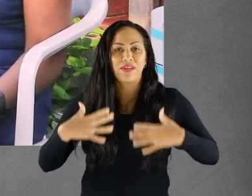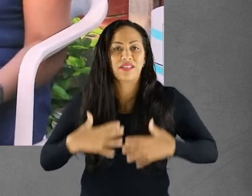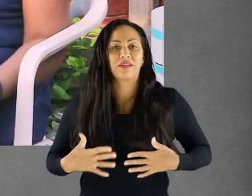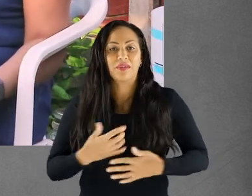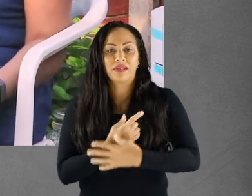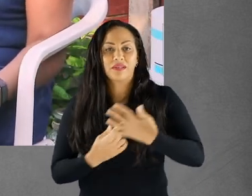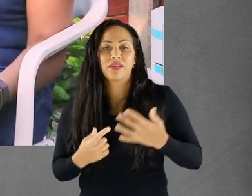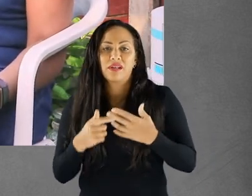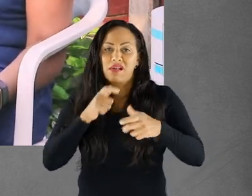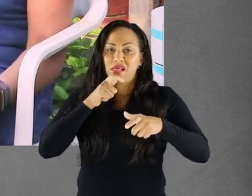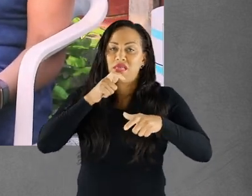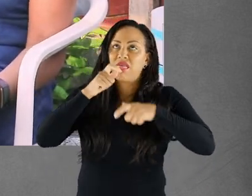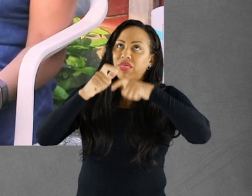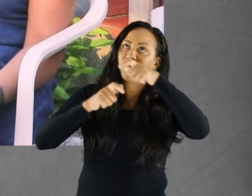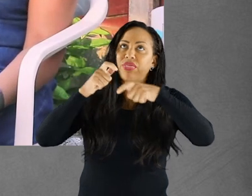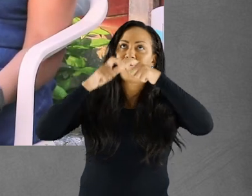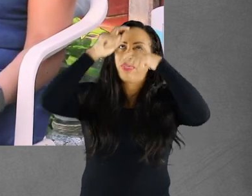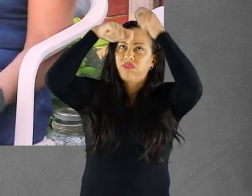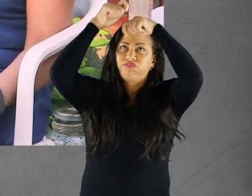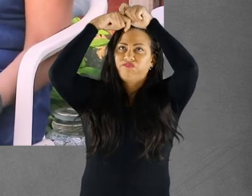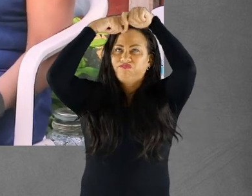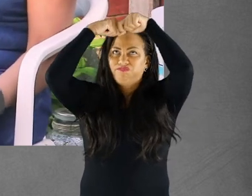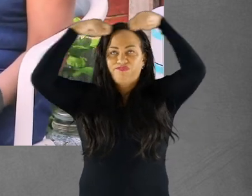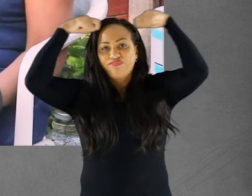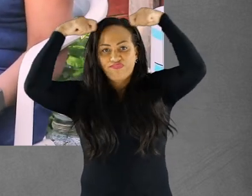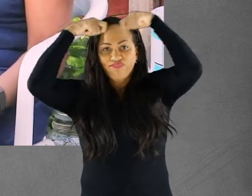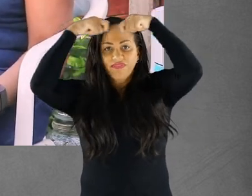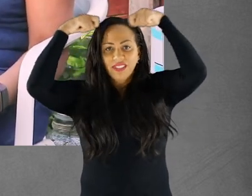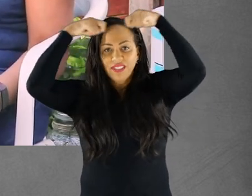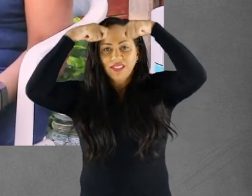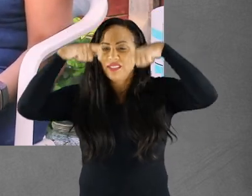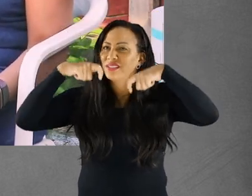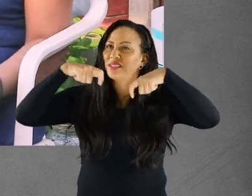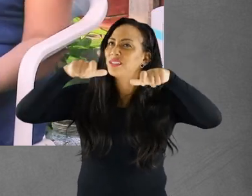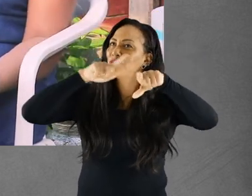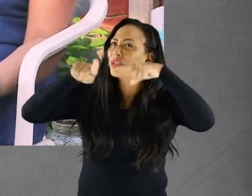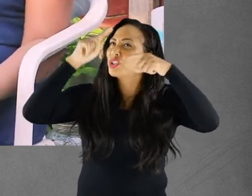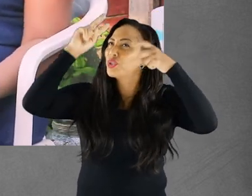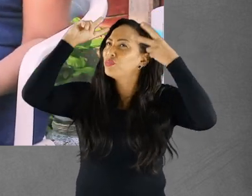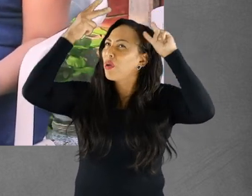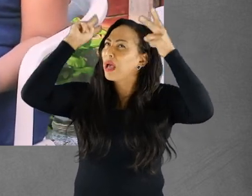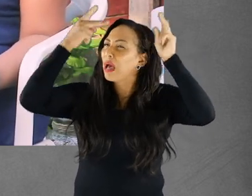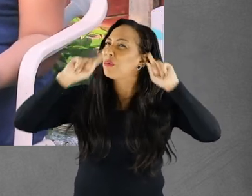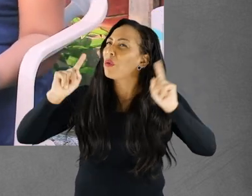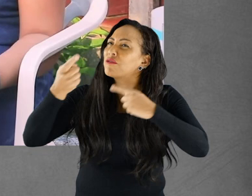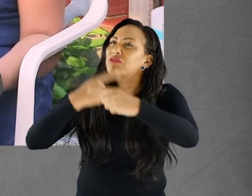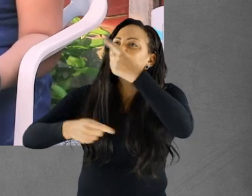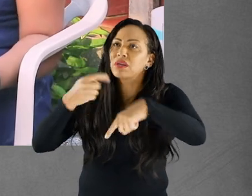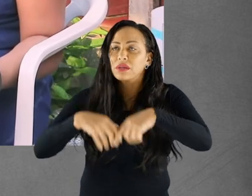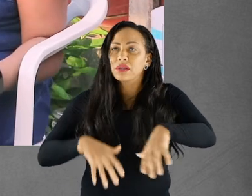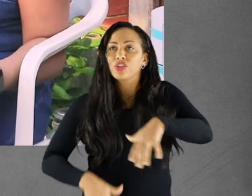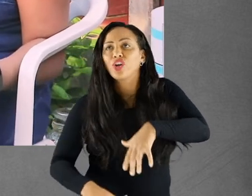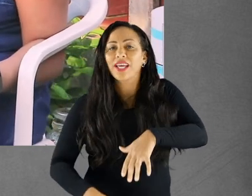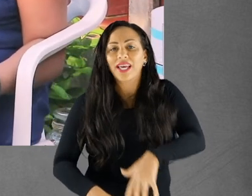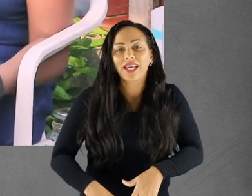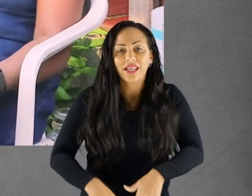tangle in the laces of her head. Still figuring out what you have just said. Jerking, darting